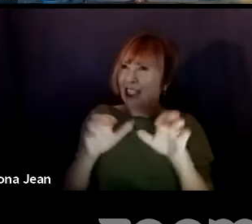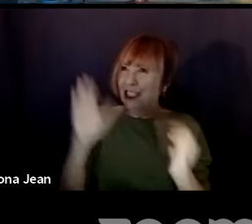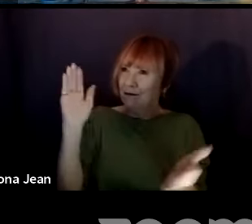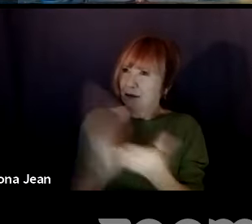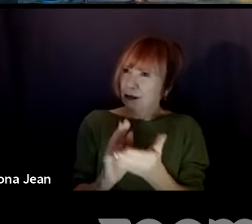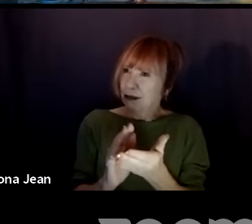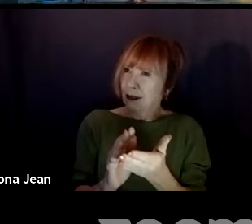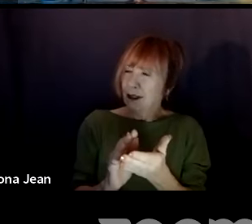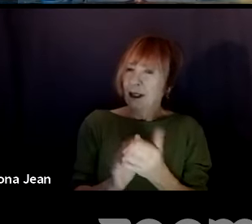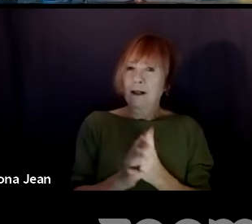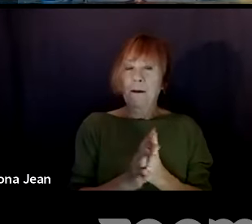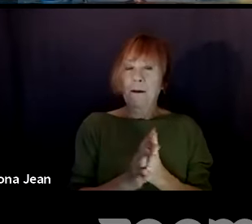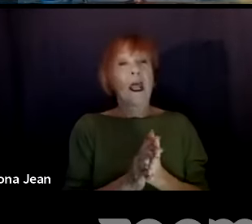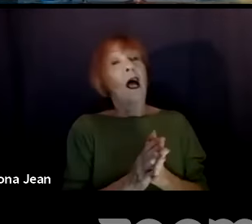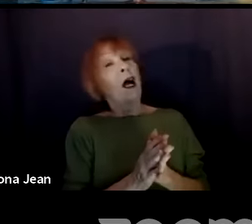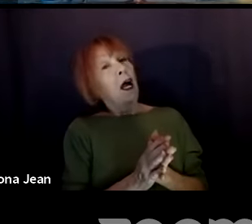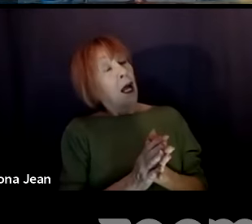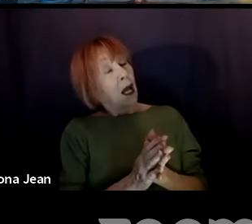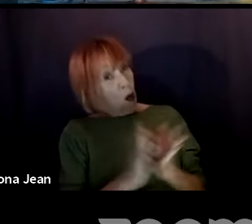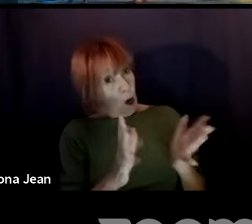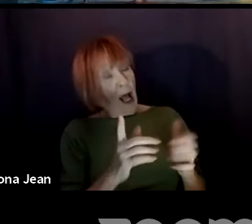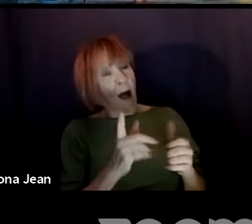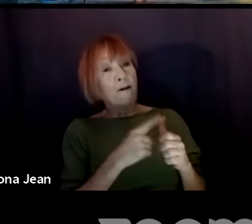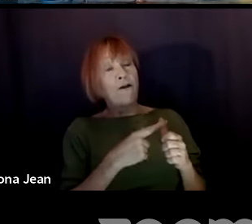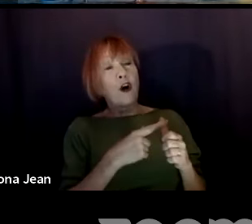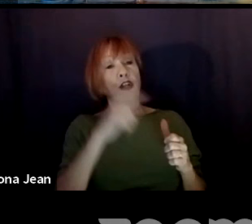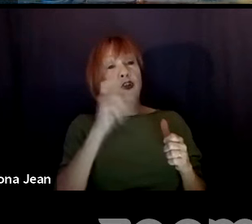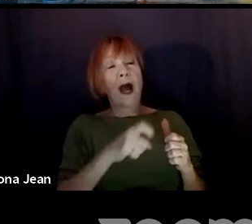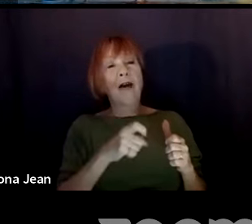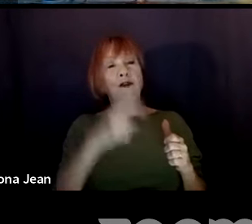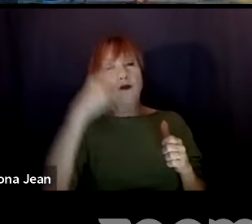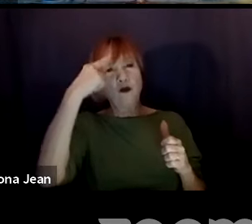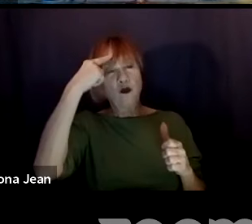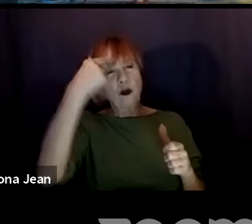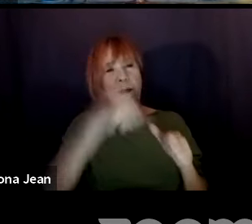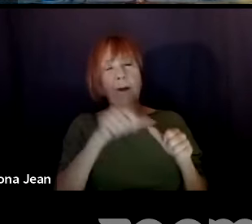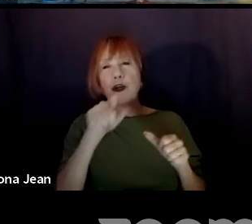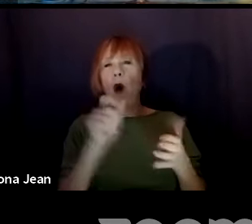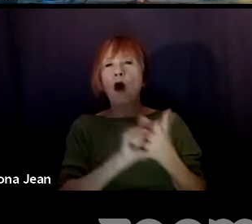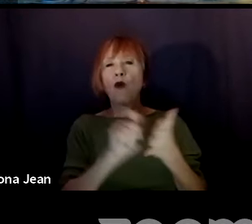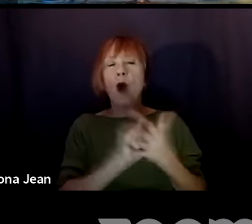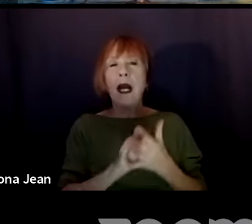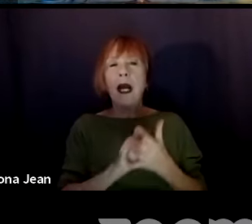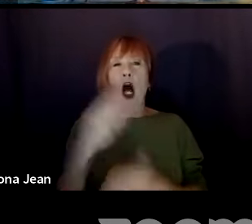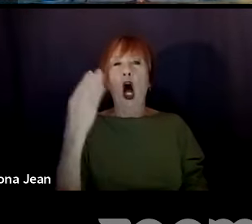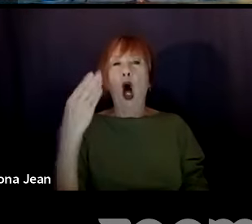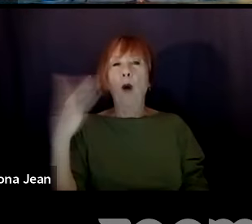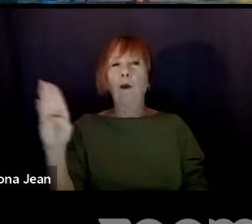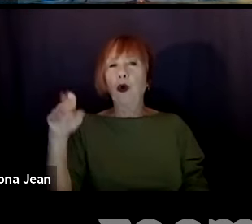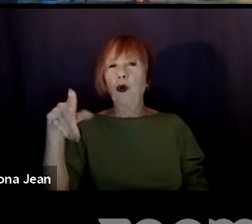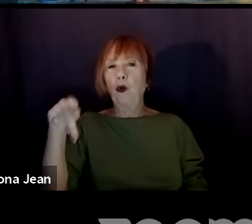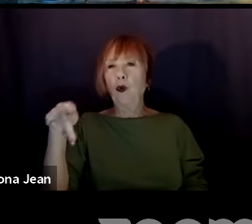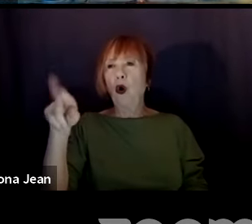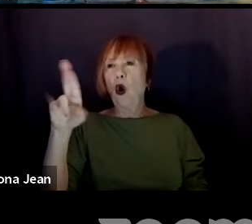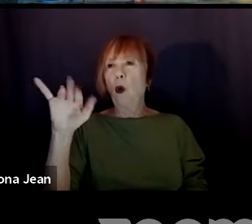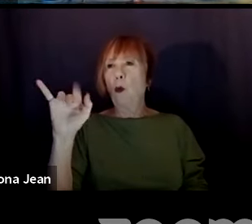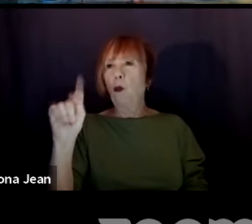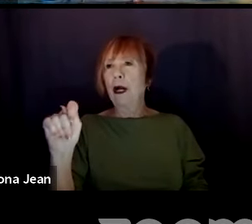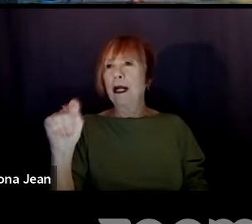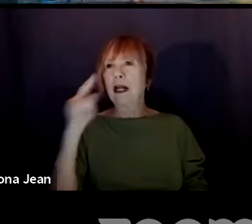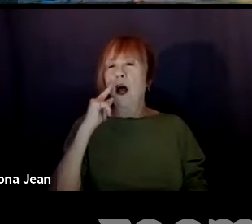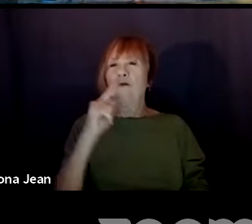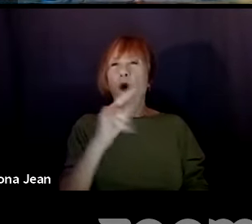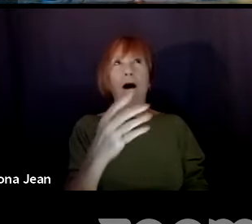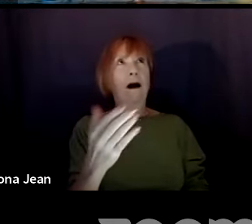approach this. First of all, you have to think that you're just writing a blueprint for 150 to 1,500 people to work